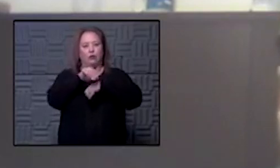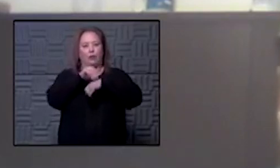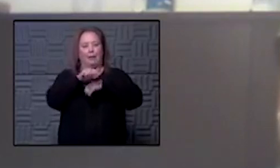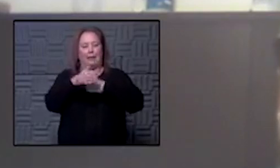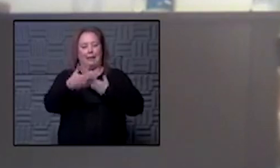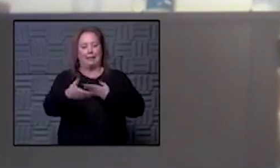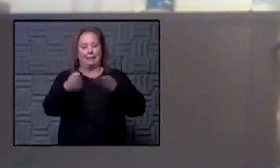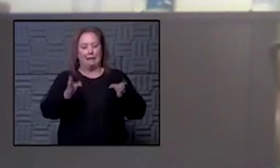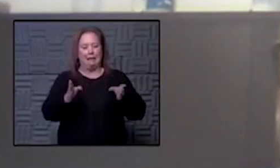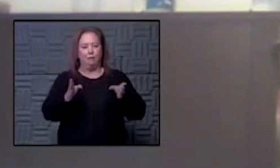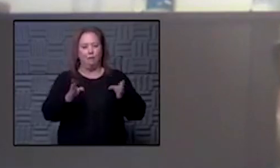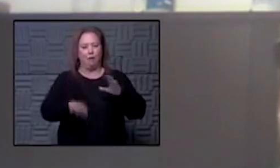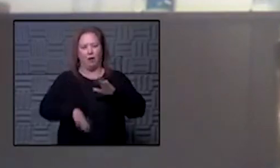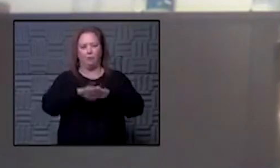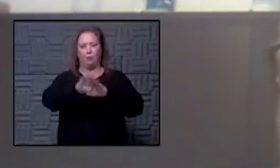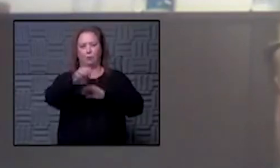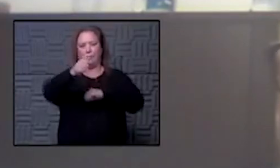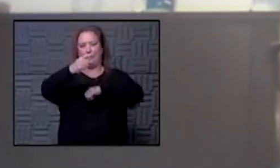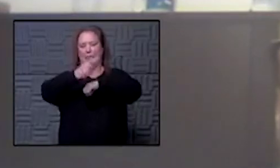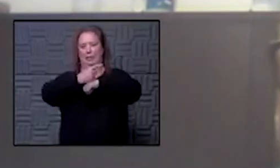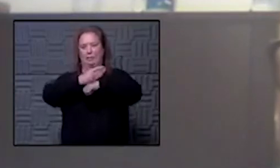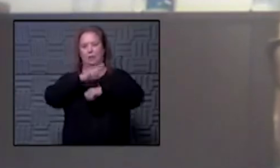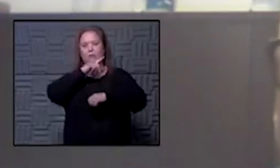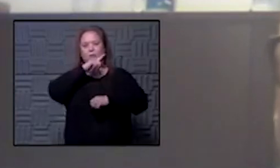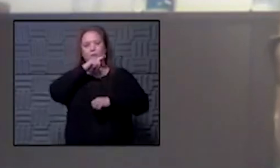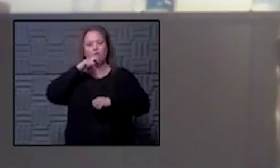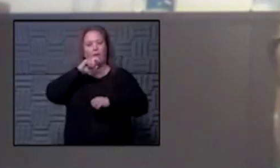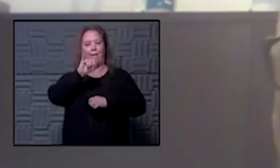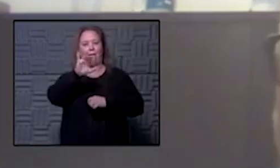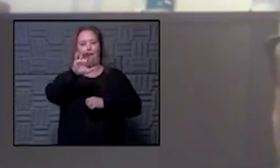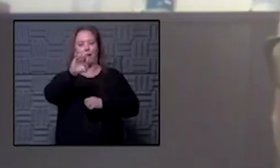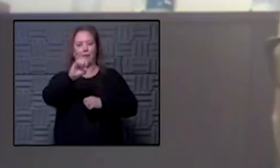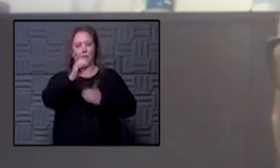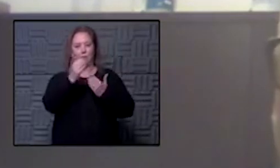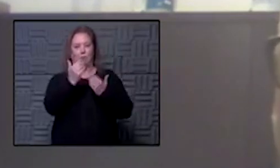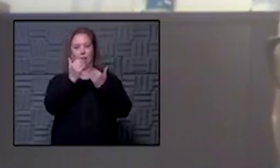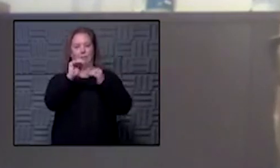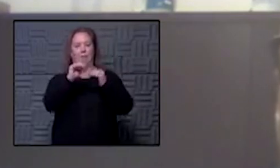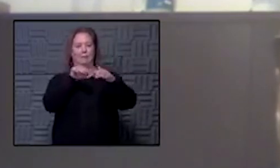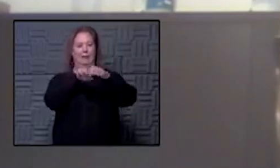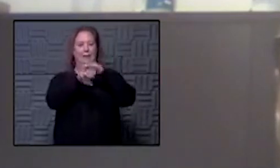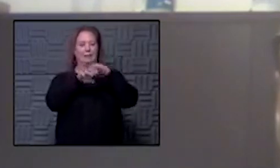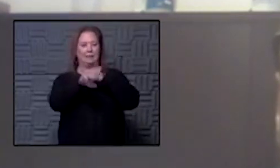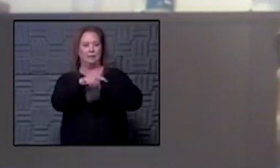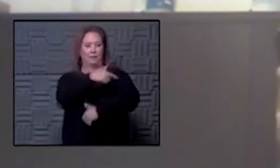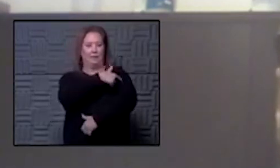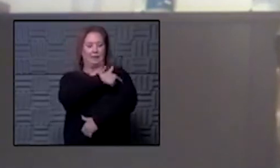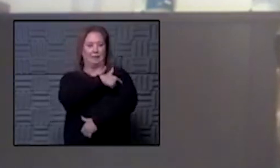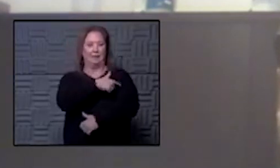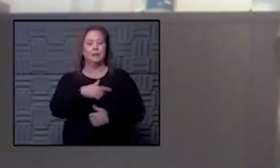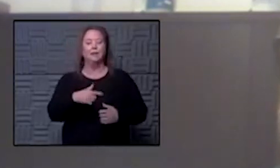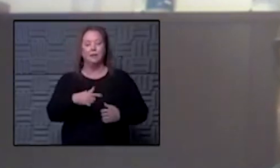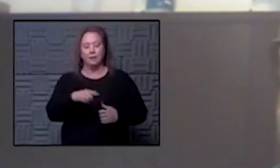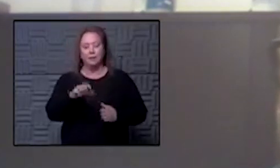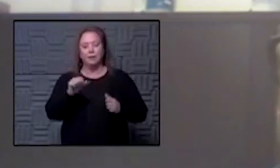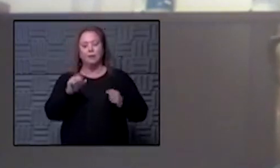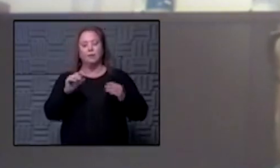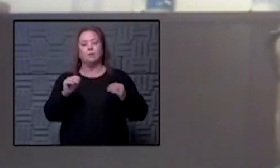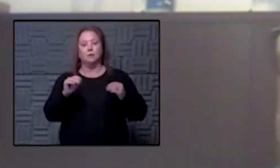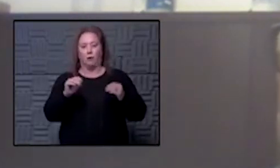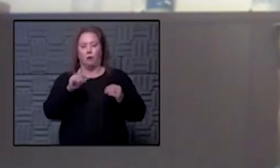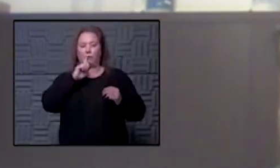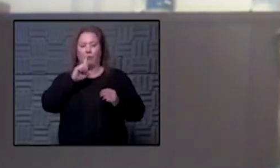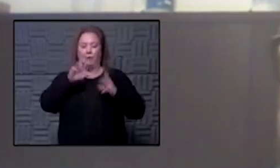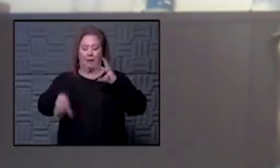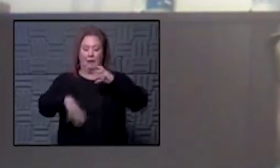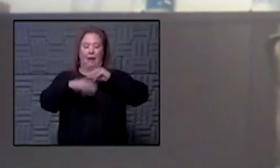for 10 days on a dry ice process with limited access to the vaccine so it certainly